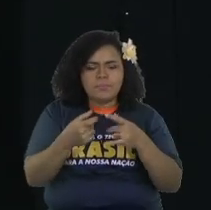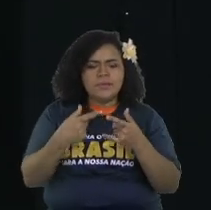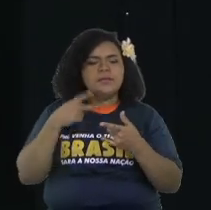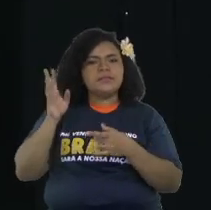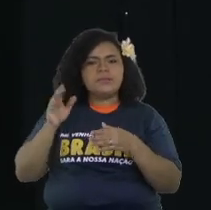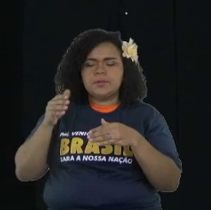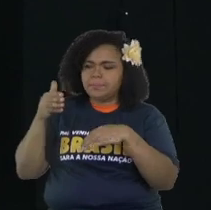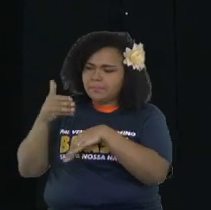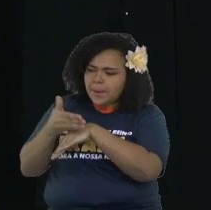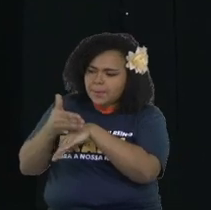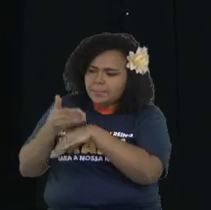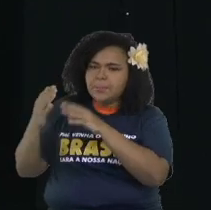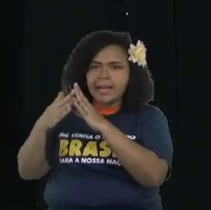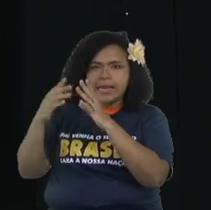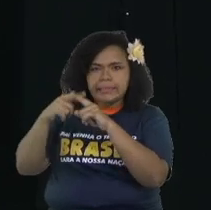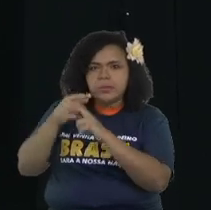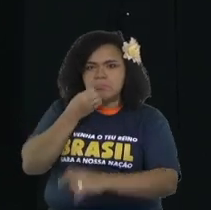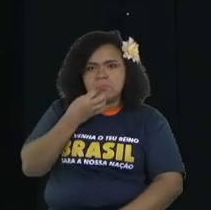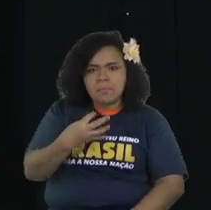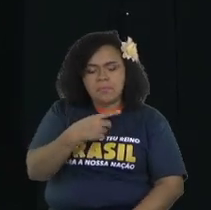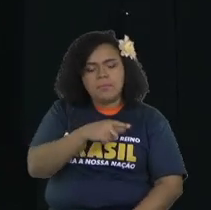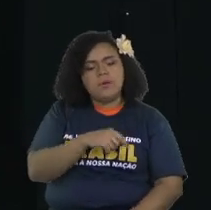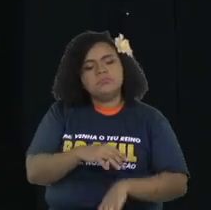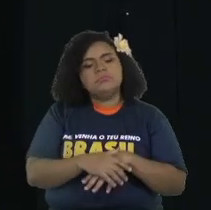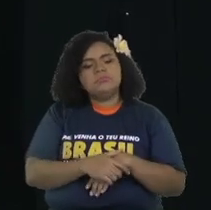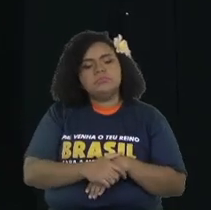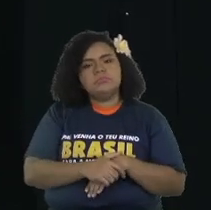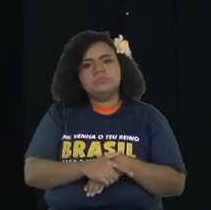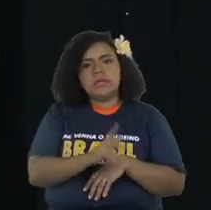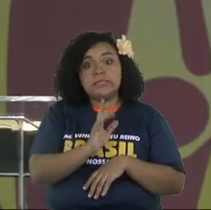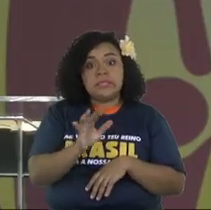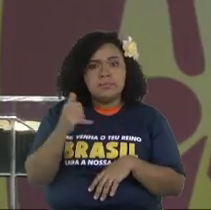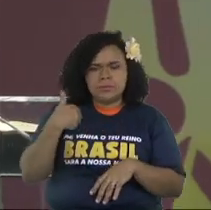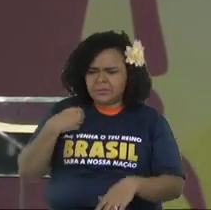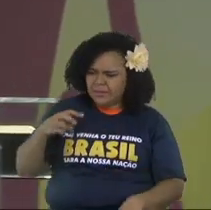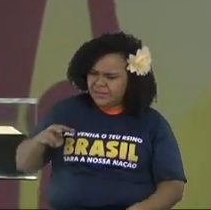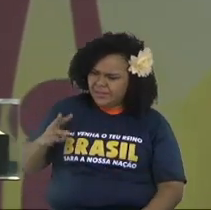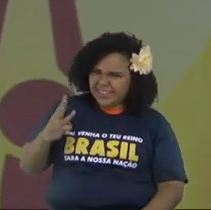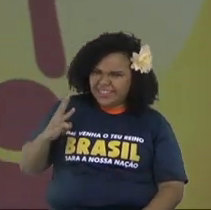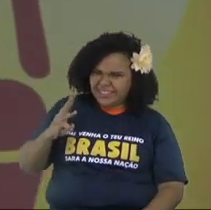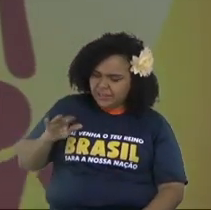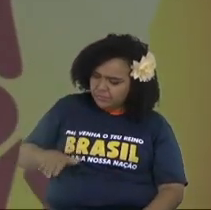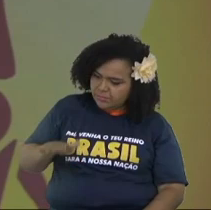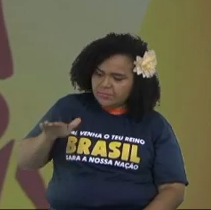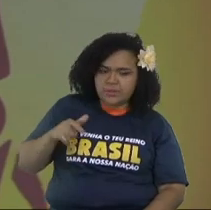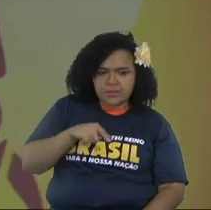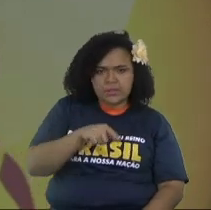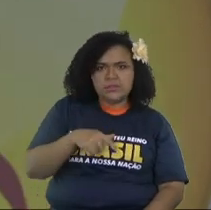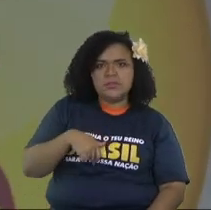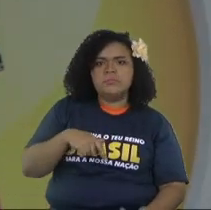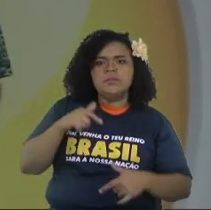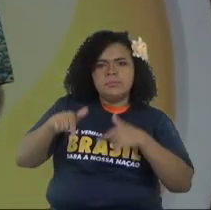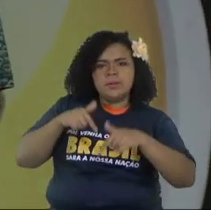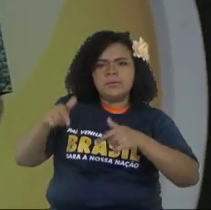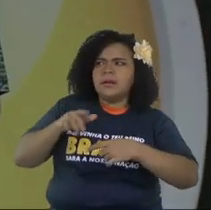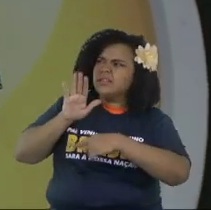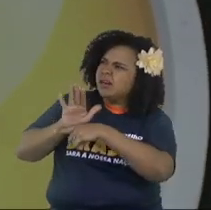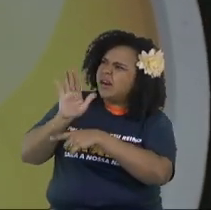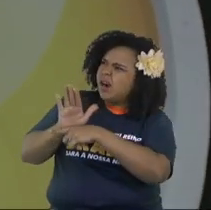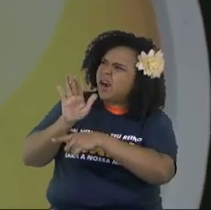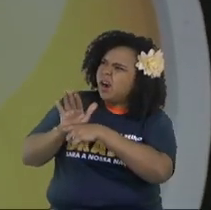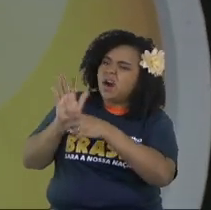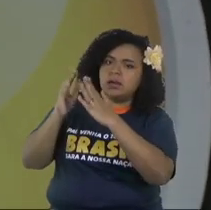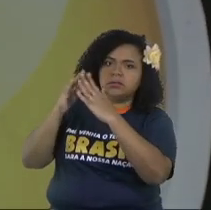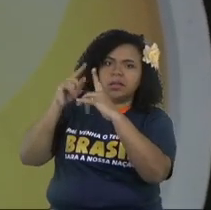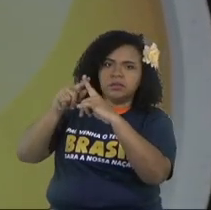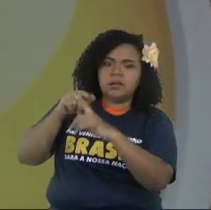was somebody that was raised in a big church here in Manaus. He was raised since he was six